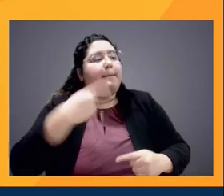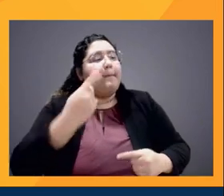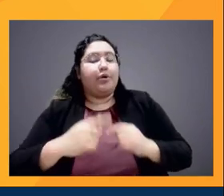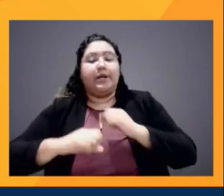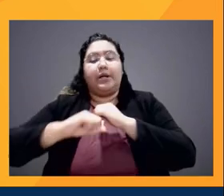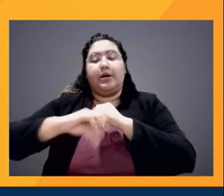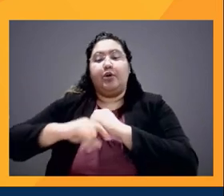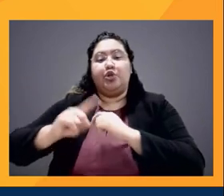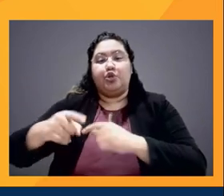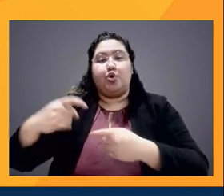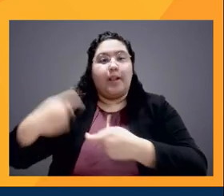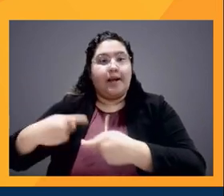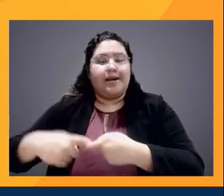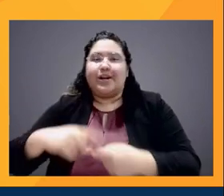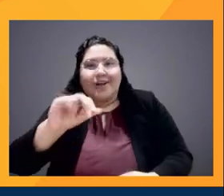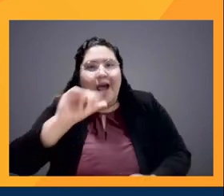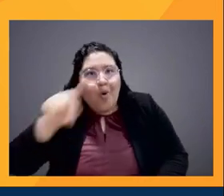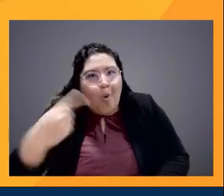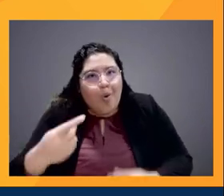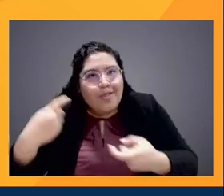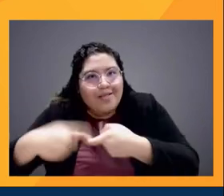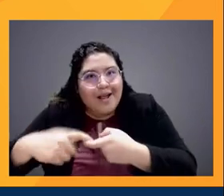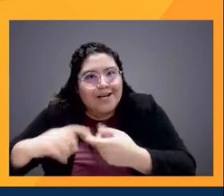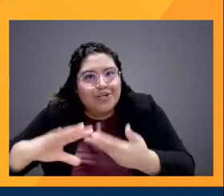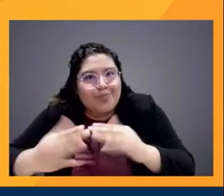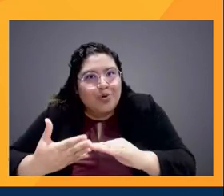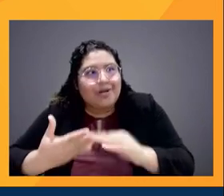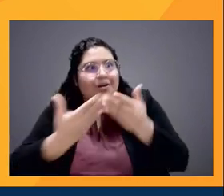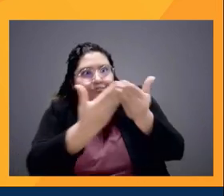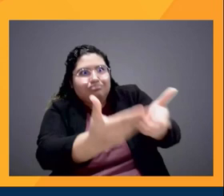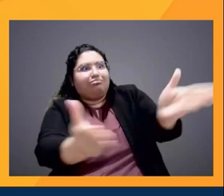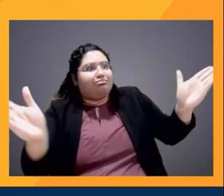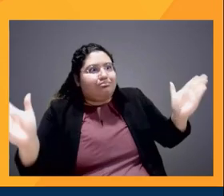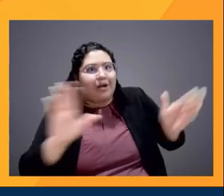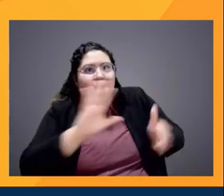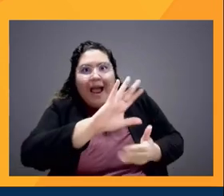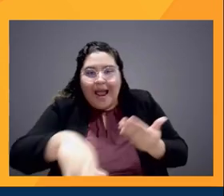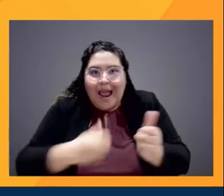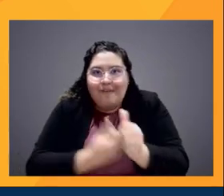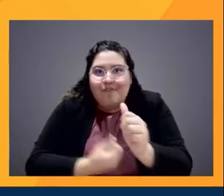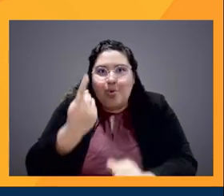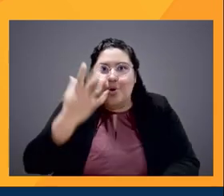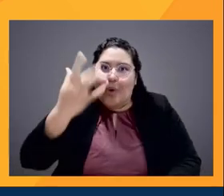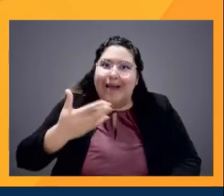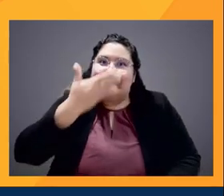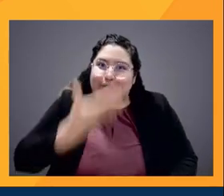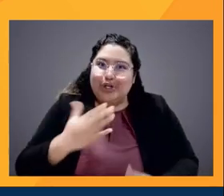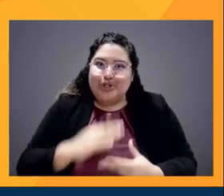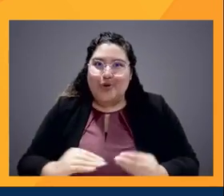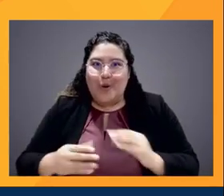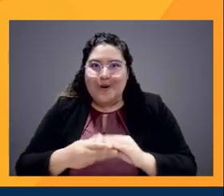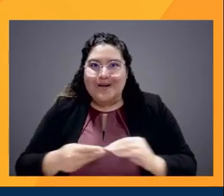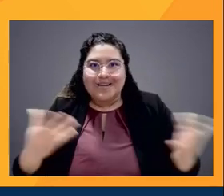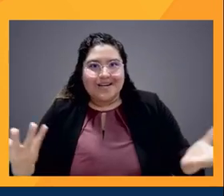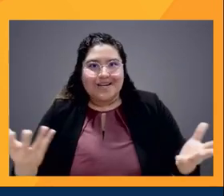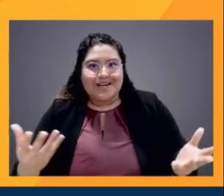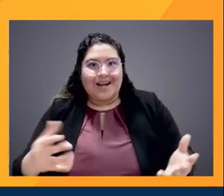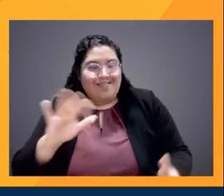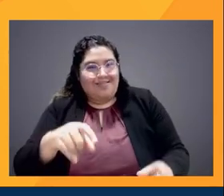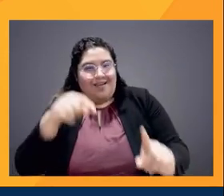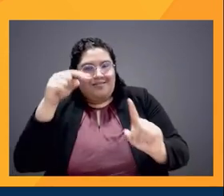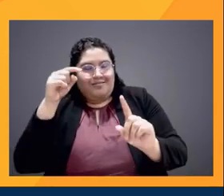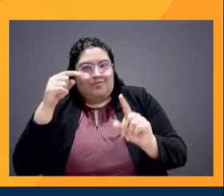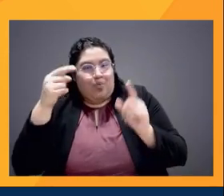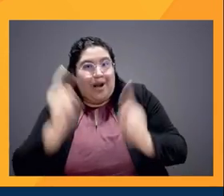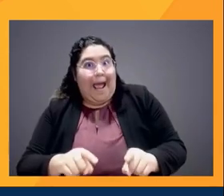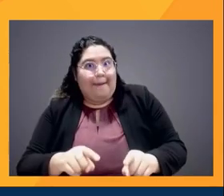You should not be just marketing it to the Latinx audience. You should market it to everybody because it's a good story. And I think that that's what happened to a show. Like